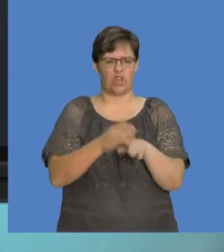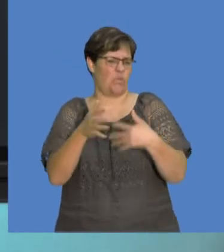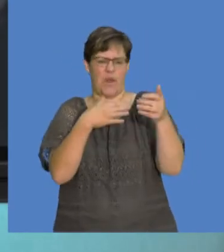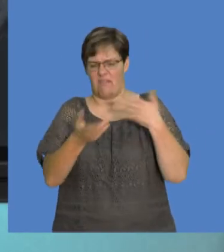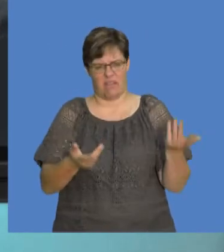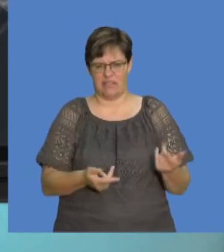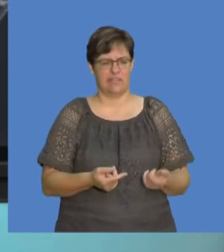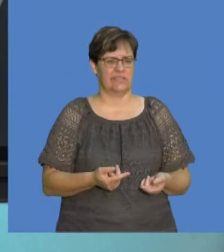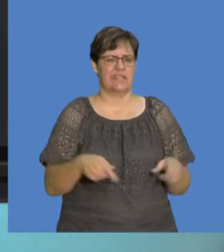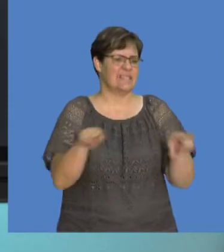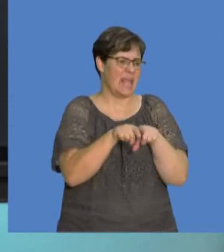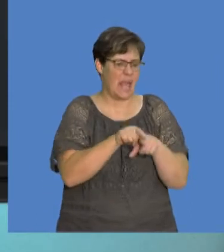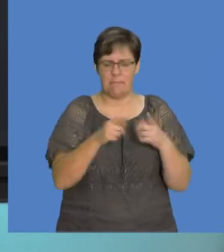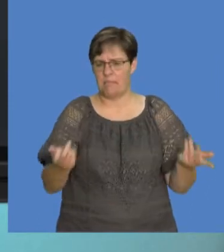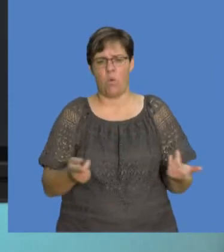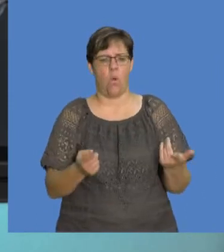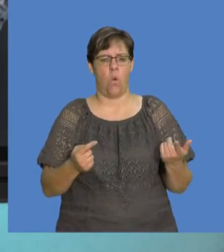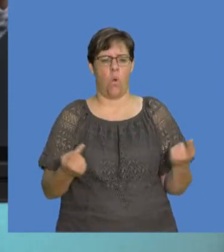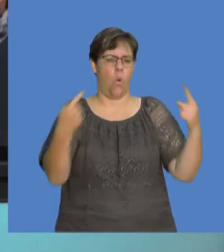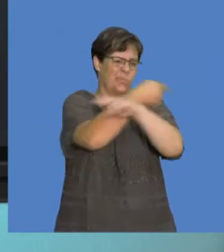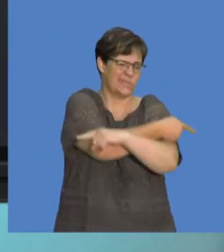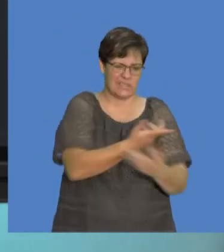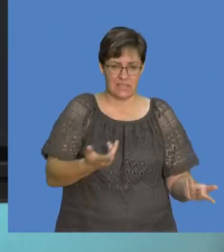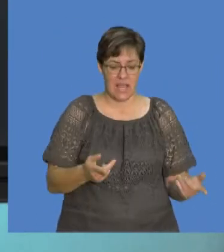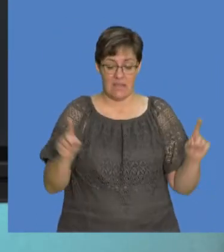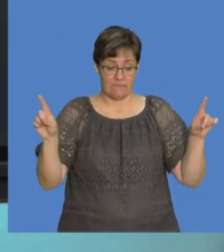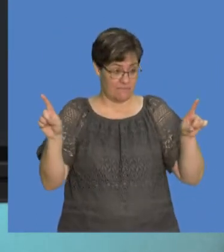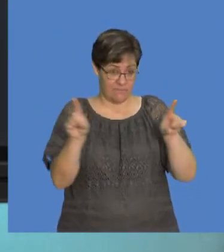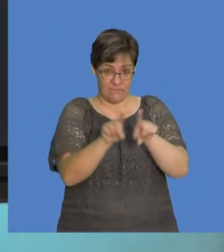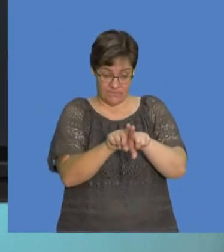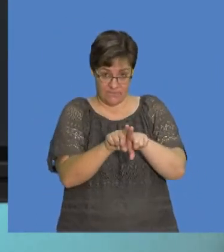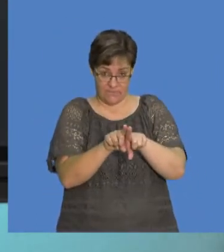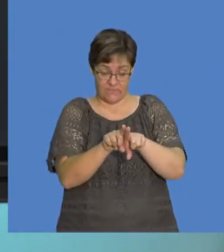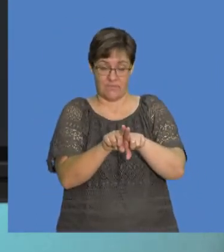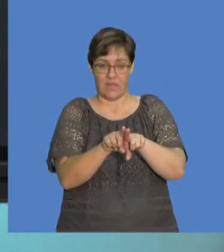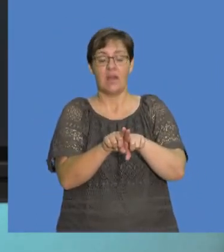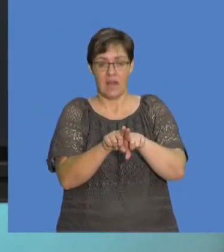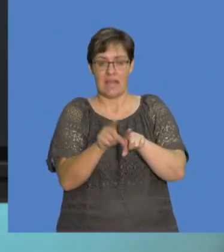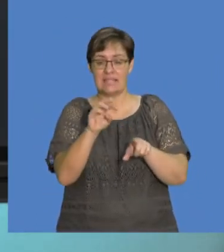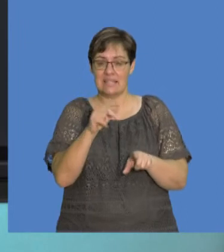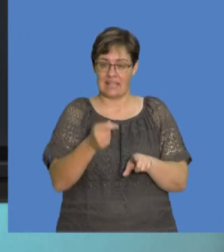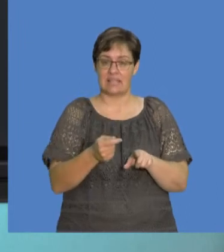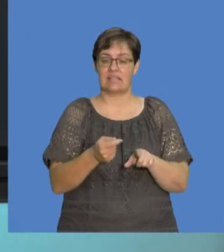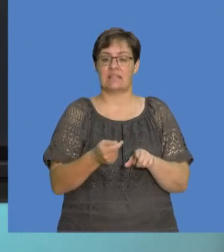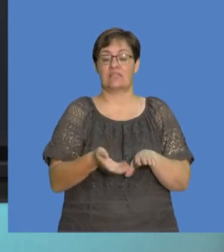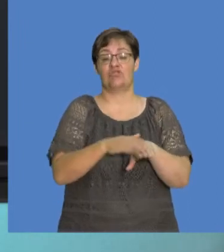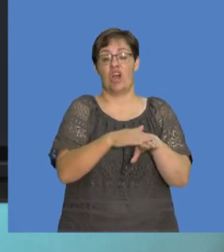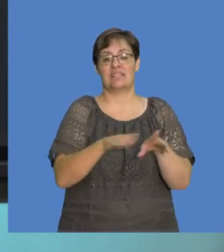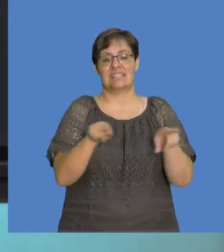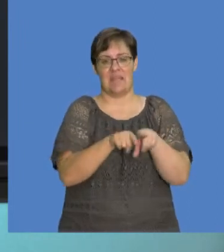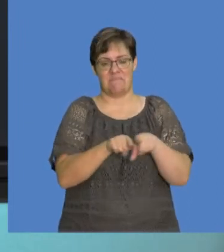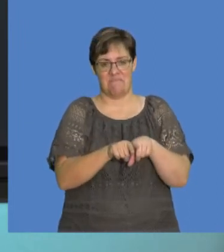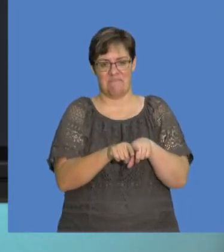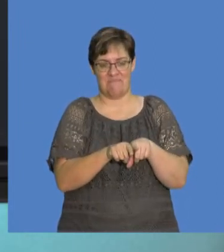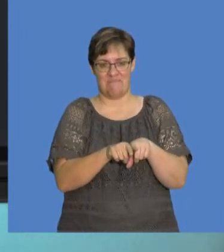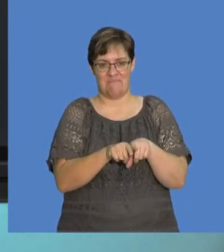whatever charge, be it like charges or opposite charges. If you bring them into contact, the net charge remains the